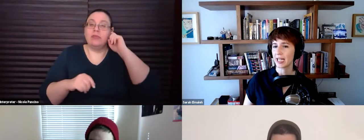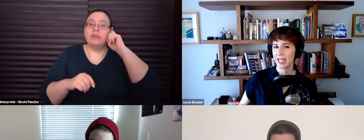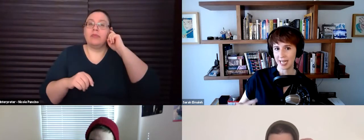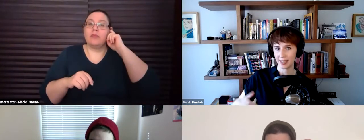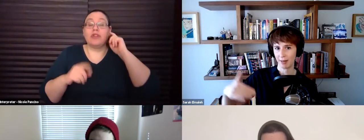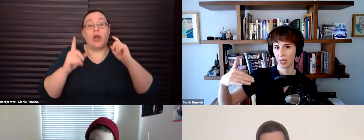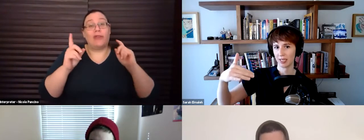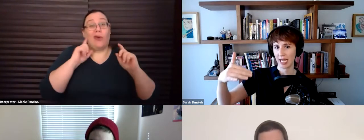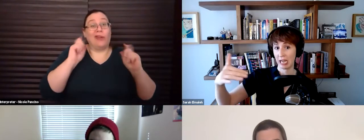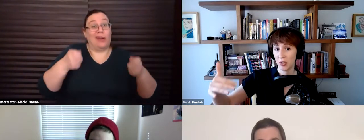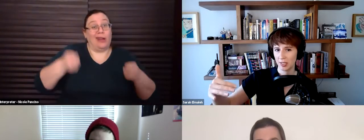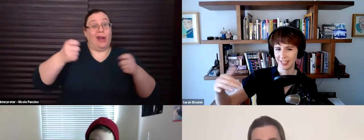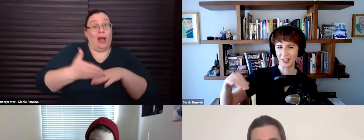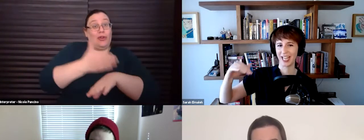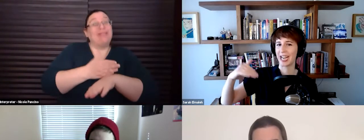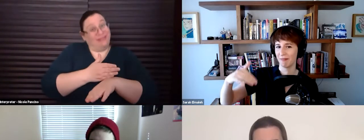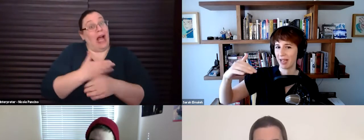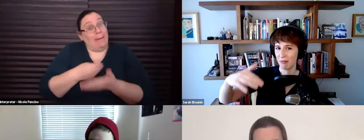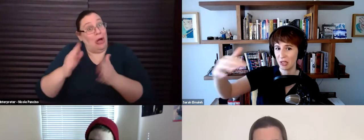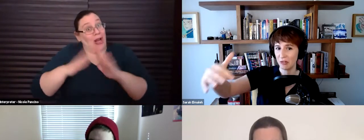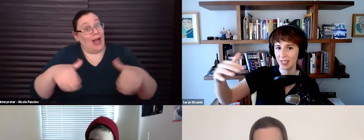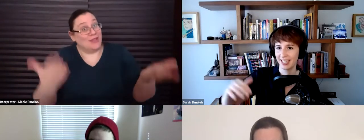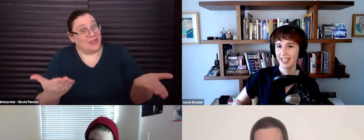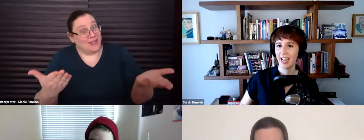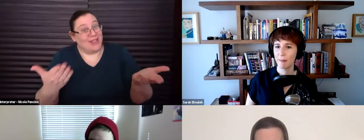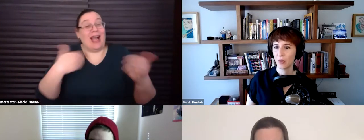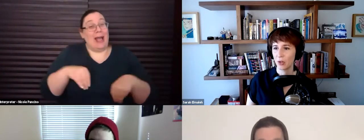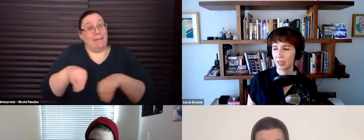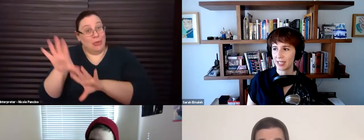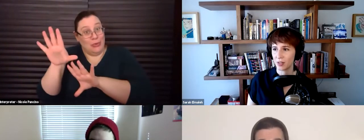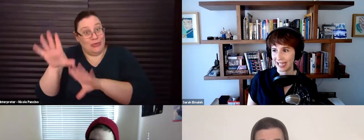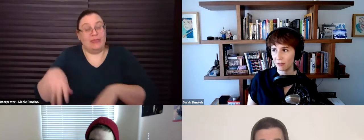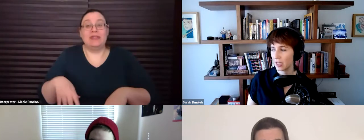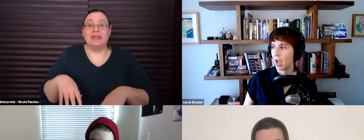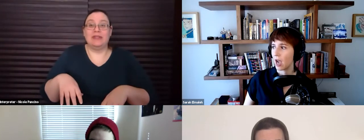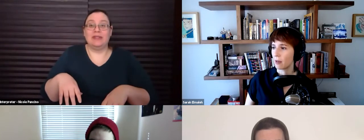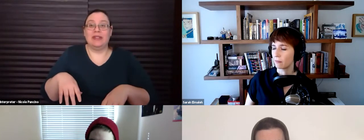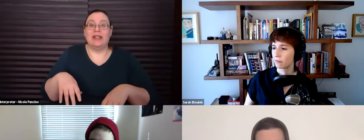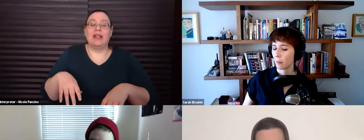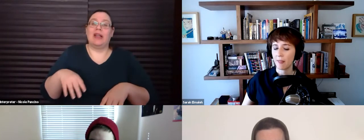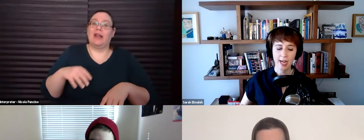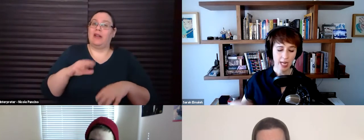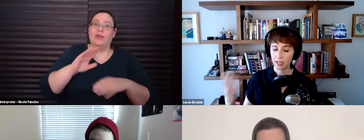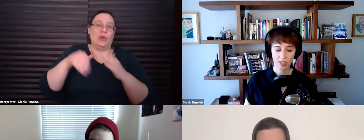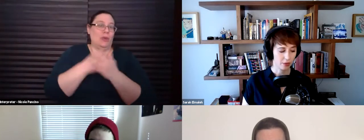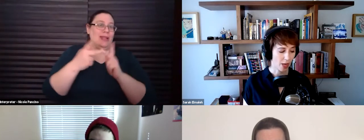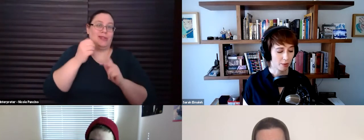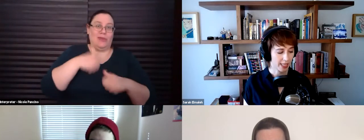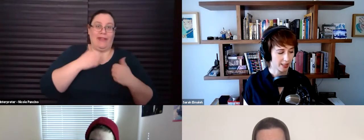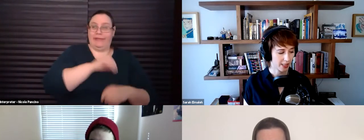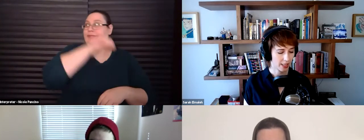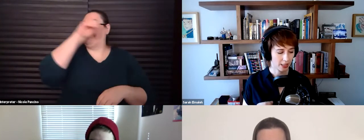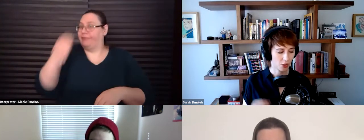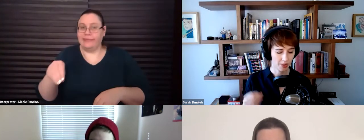of upgrading, yes, I bought a house. So like I, I moved, um, whole places to leave. Um, and then I kind of did a,